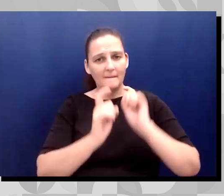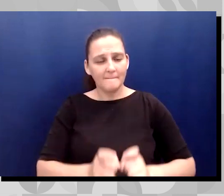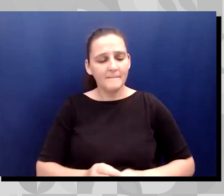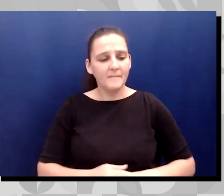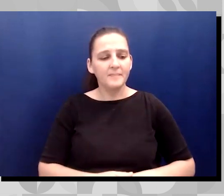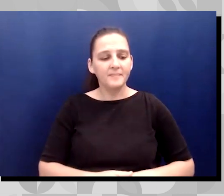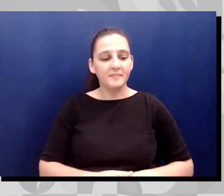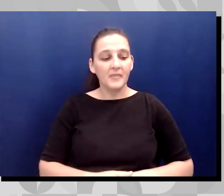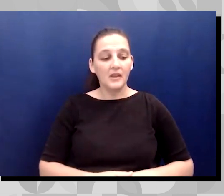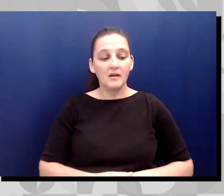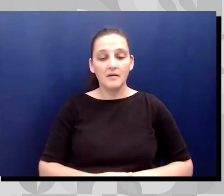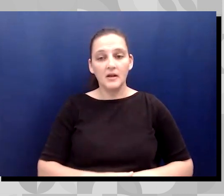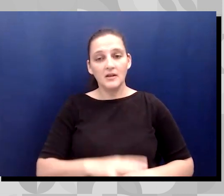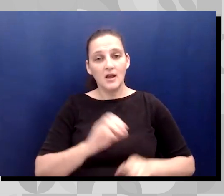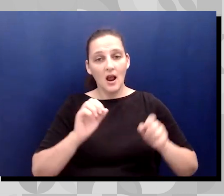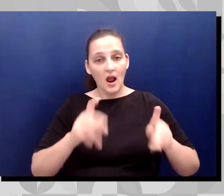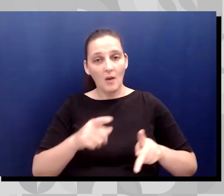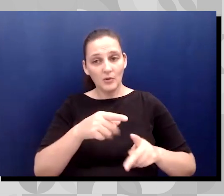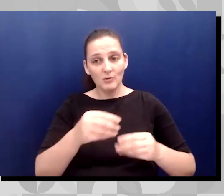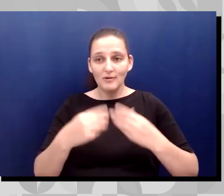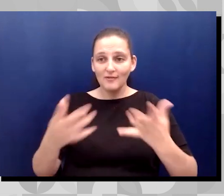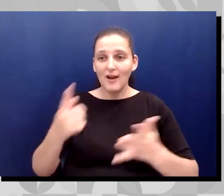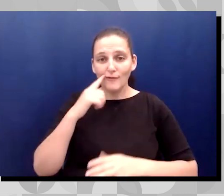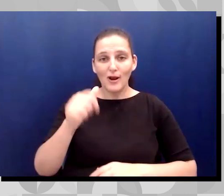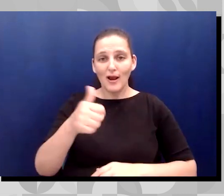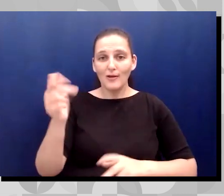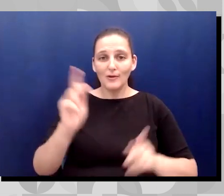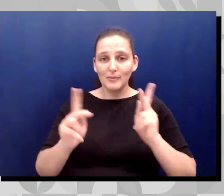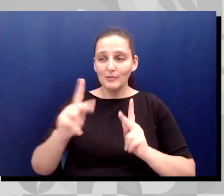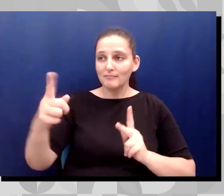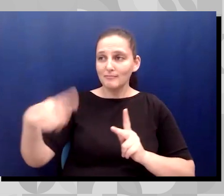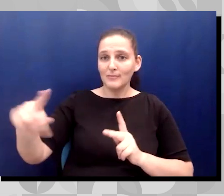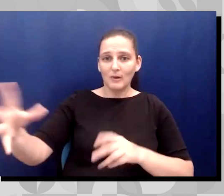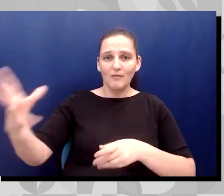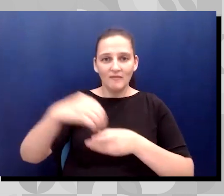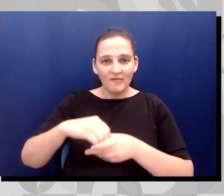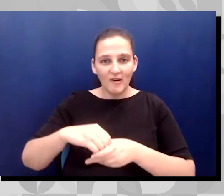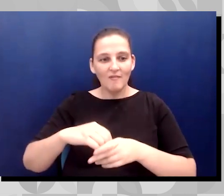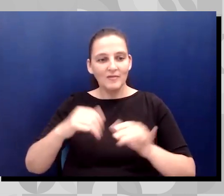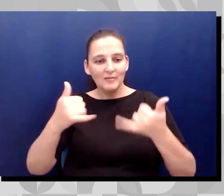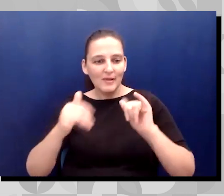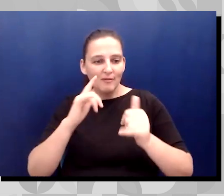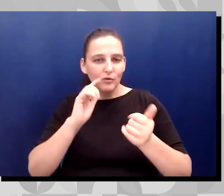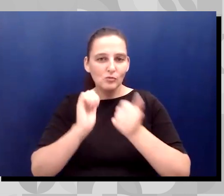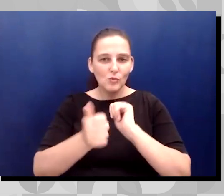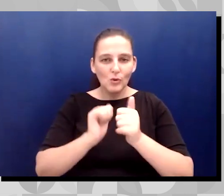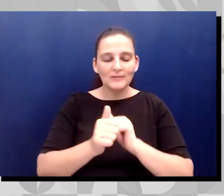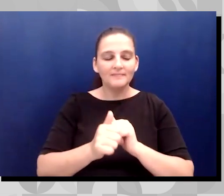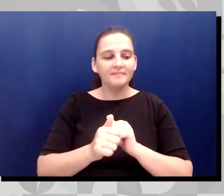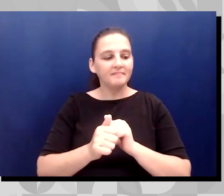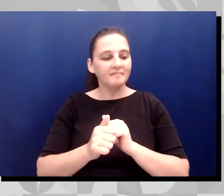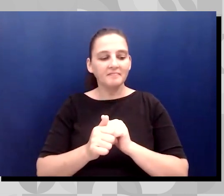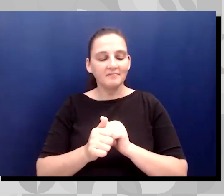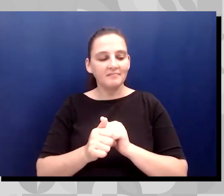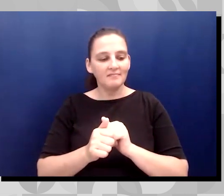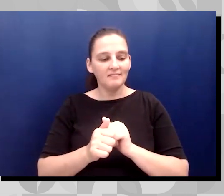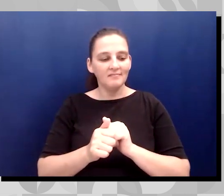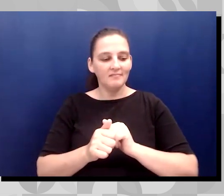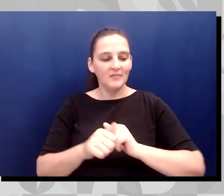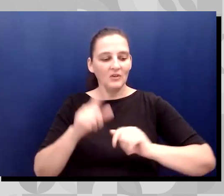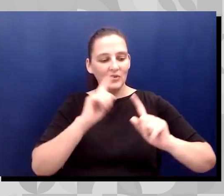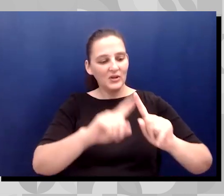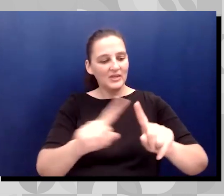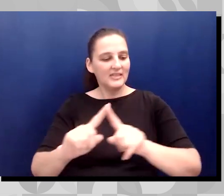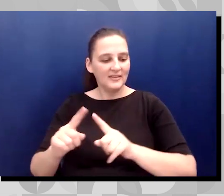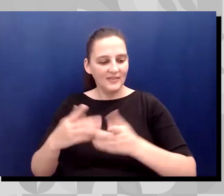that you provide others to participate, um, and, play in, in sports, um, and, and, and just different things, um, throughout the, the